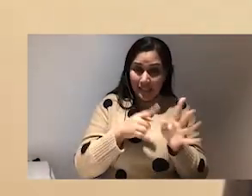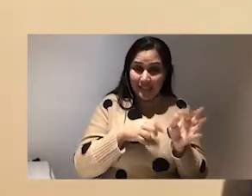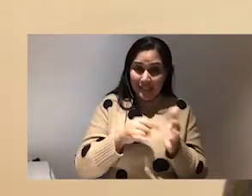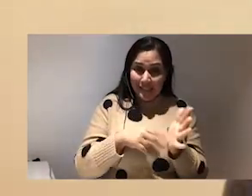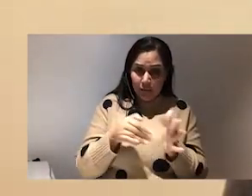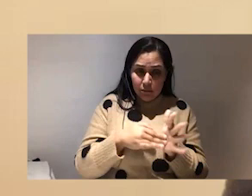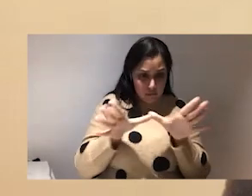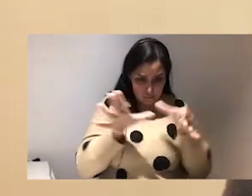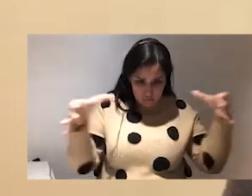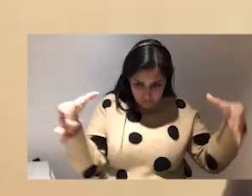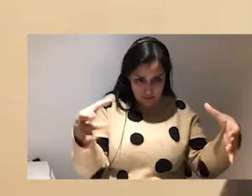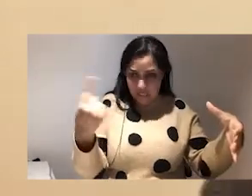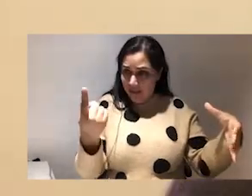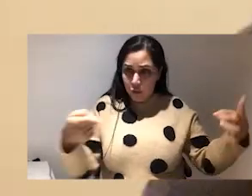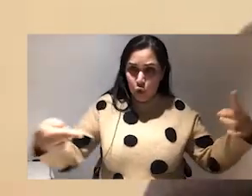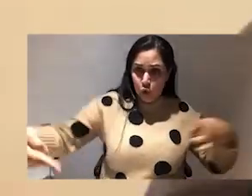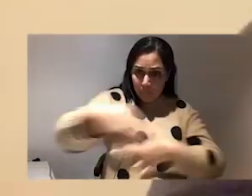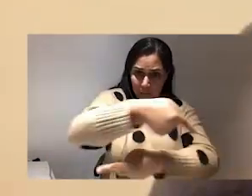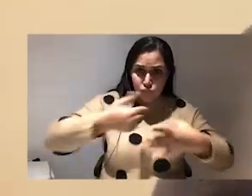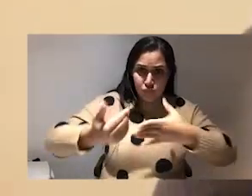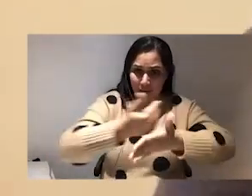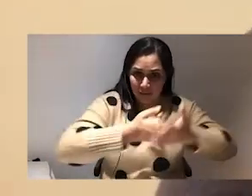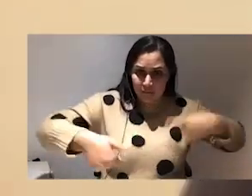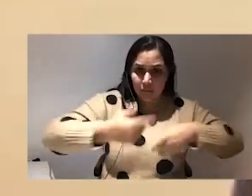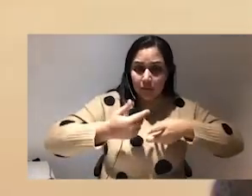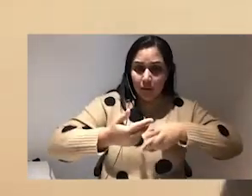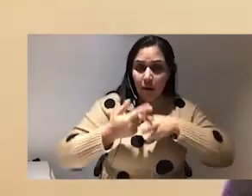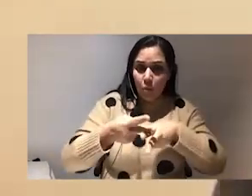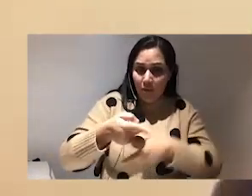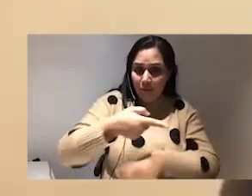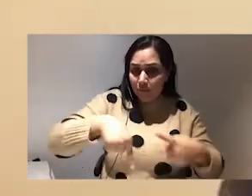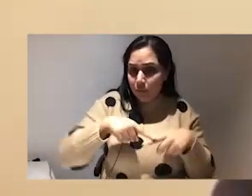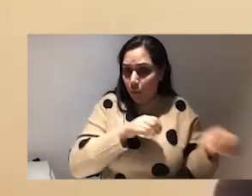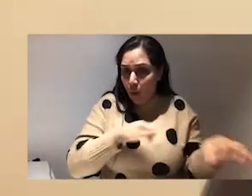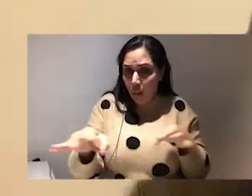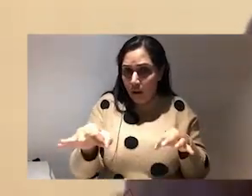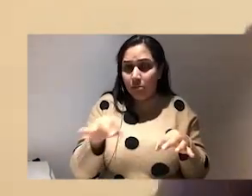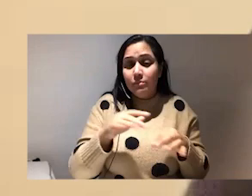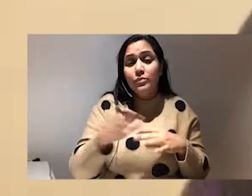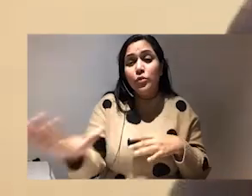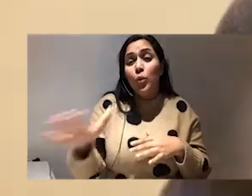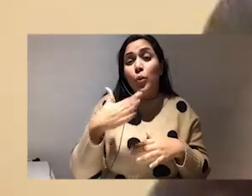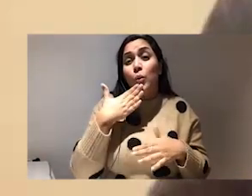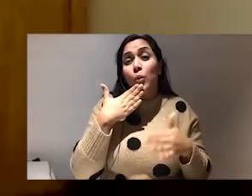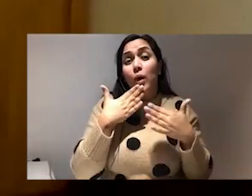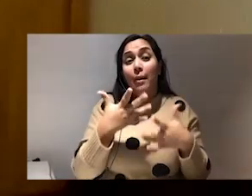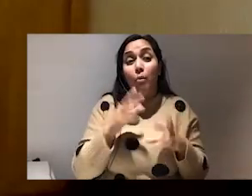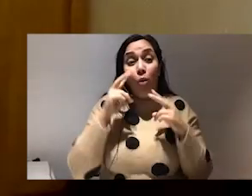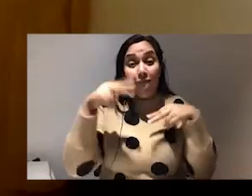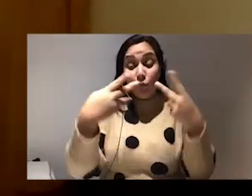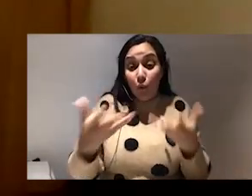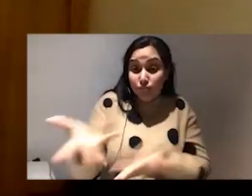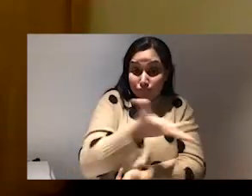I explore these themes in the book. And I'm really excited to have this conversation with you, Martha, and everyone else that's joined us. Hello. Amazing.